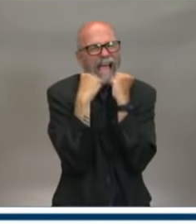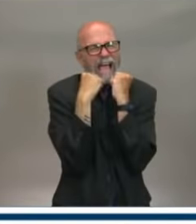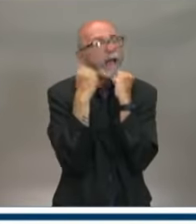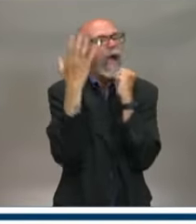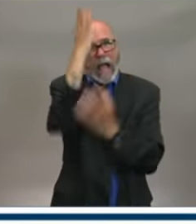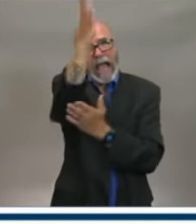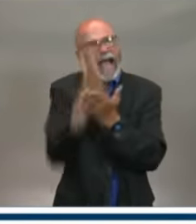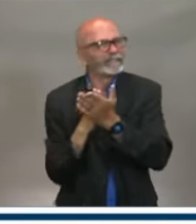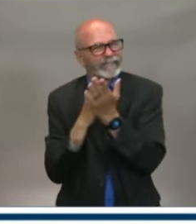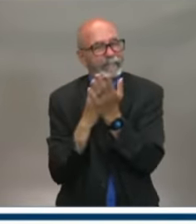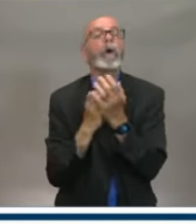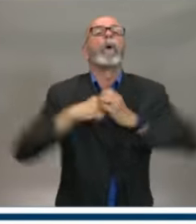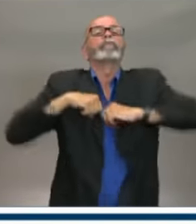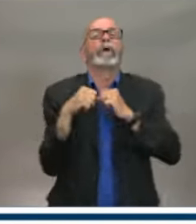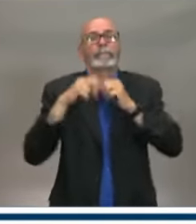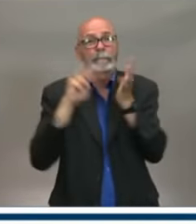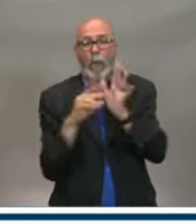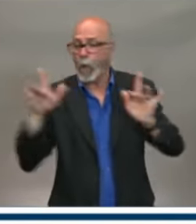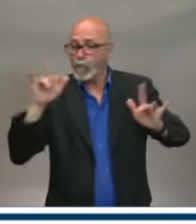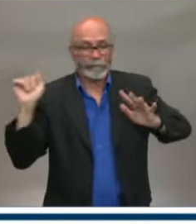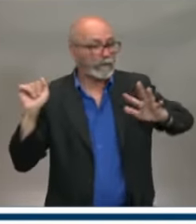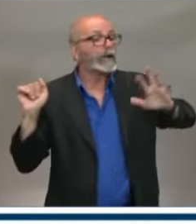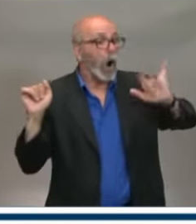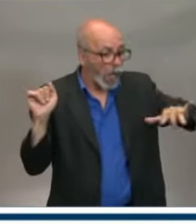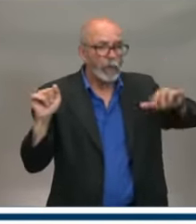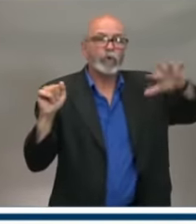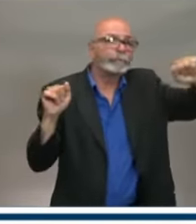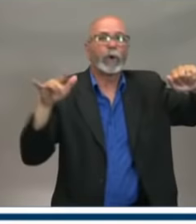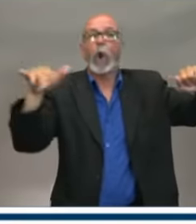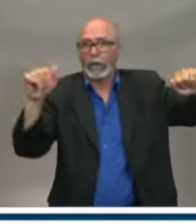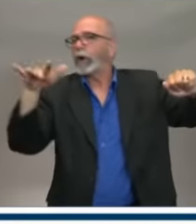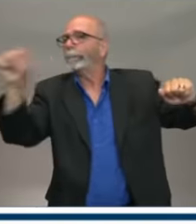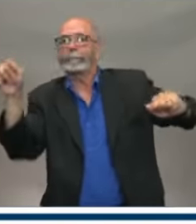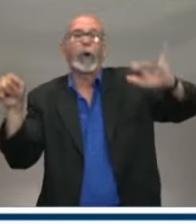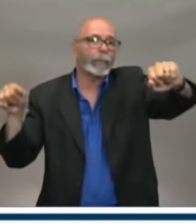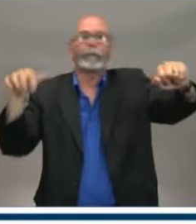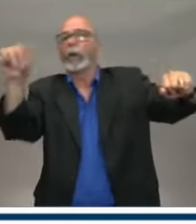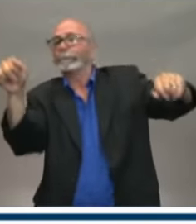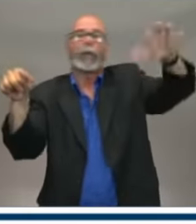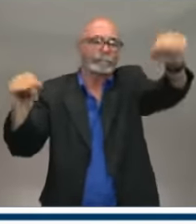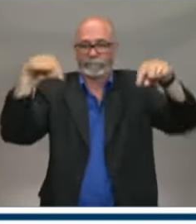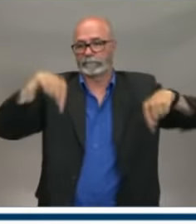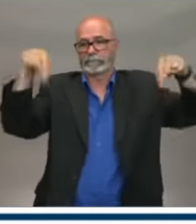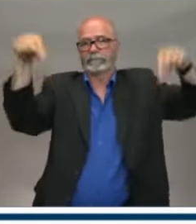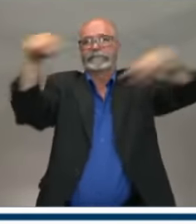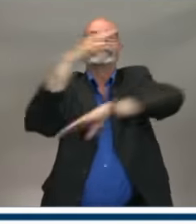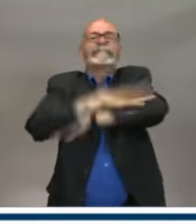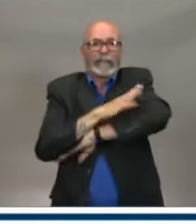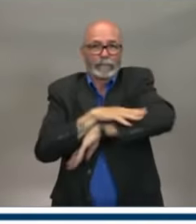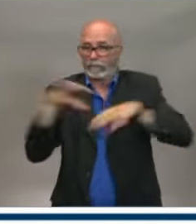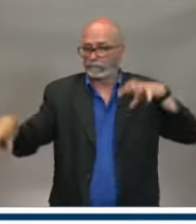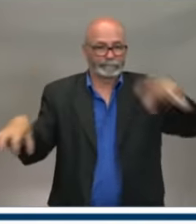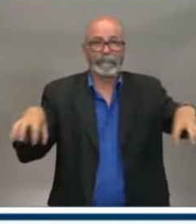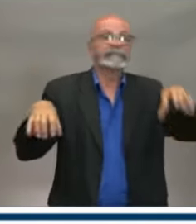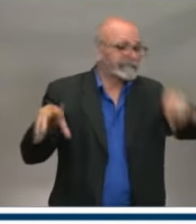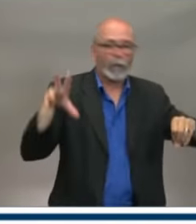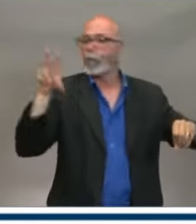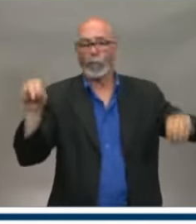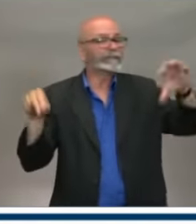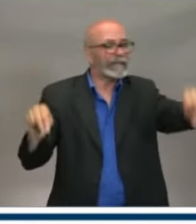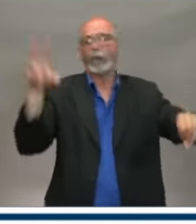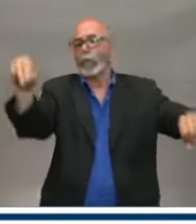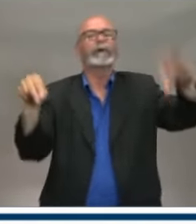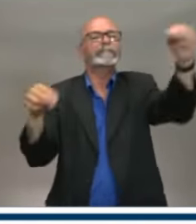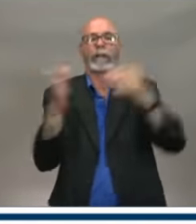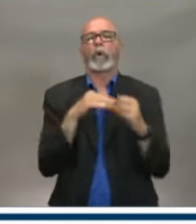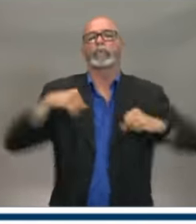distance of six feet or more between tables. And if they can do that, if they have enough space, they can get up to 50